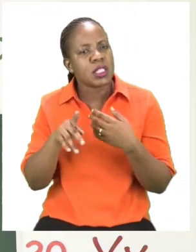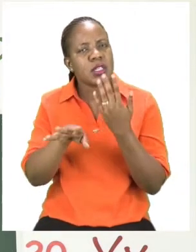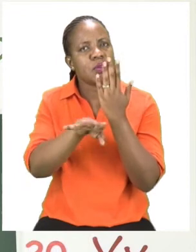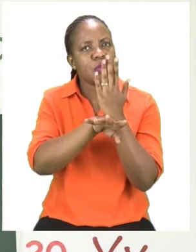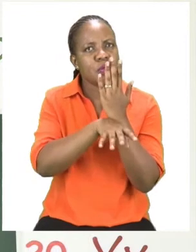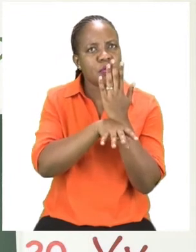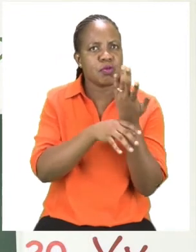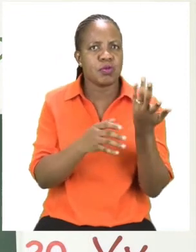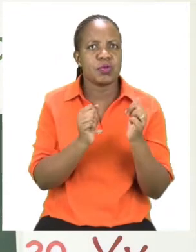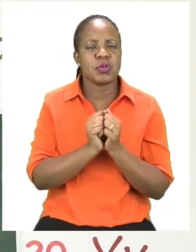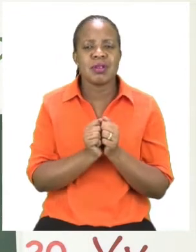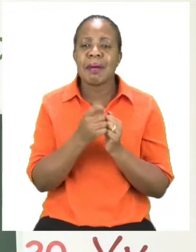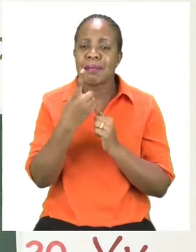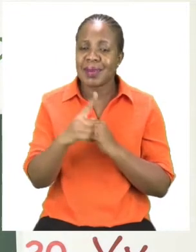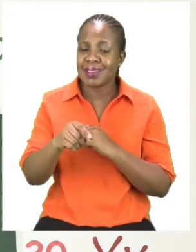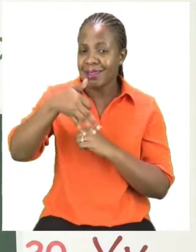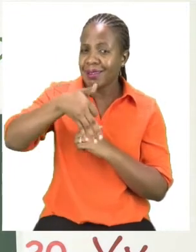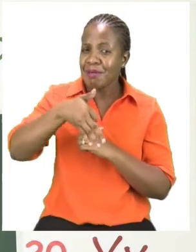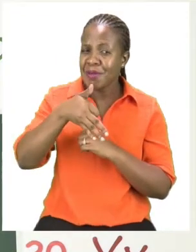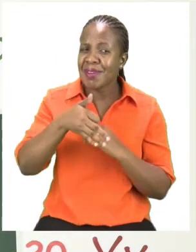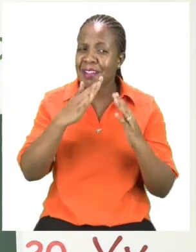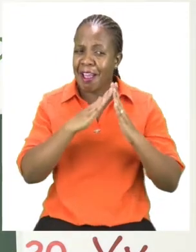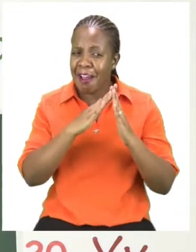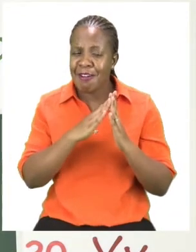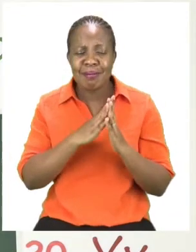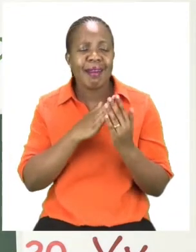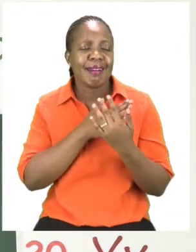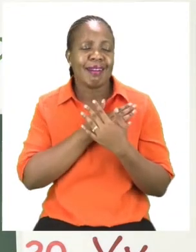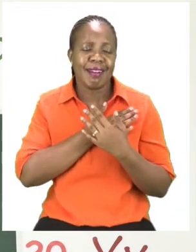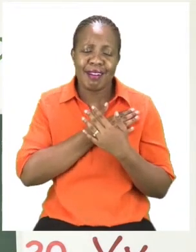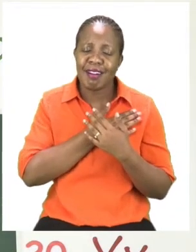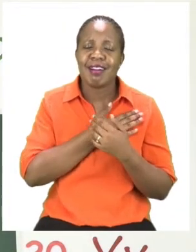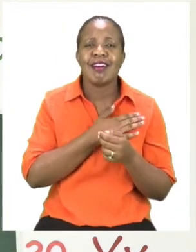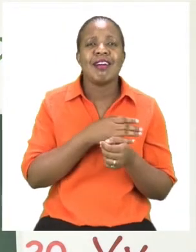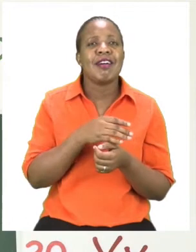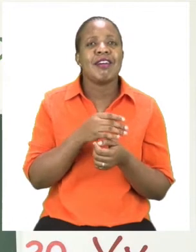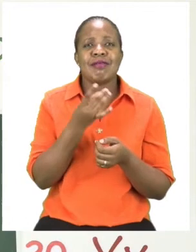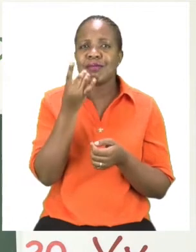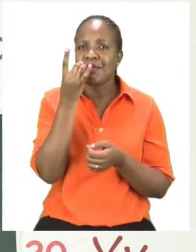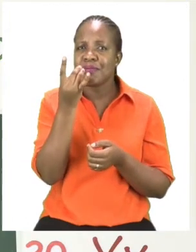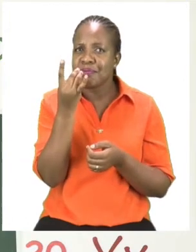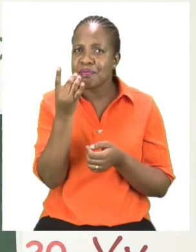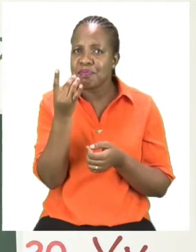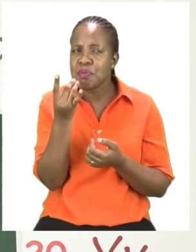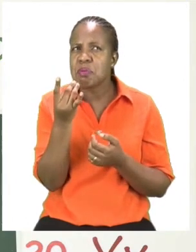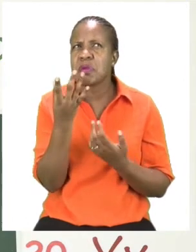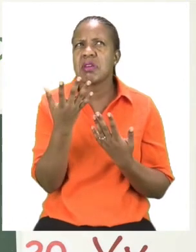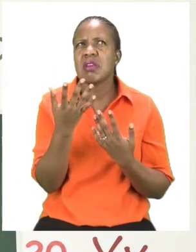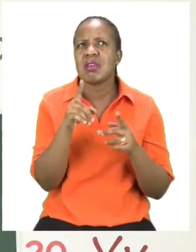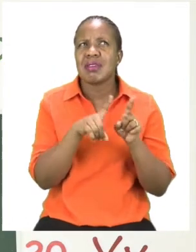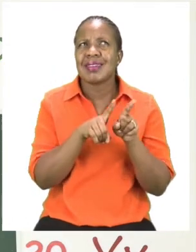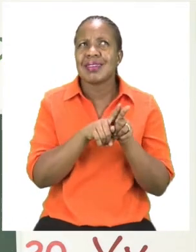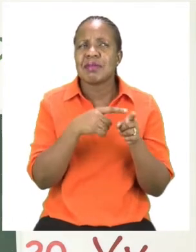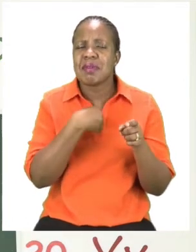meat and then you have your starch. In this case, my starch is rice. And then